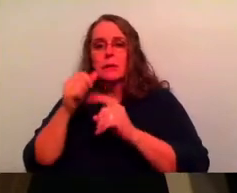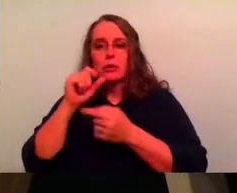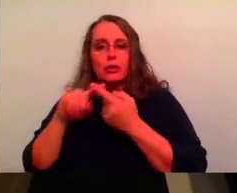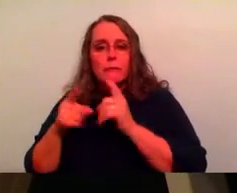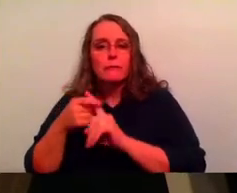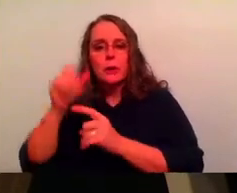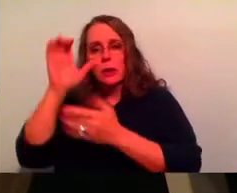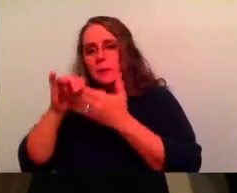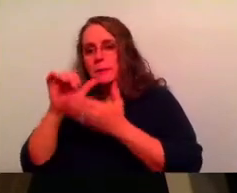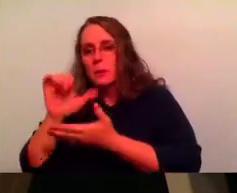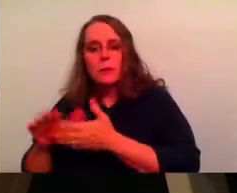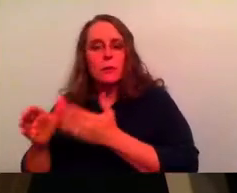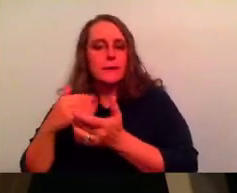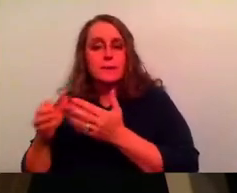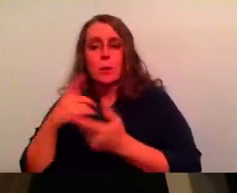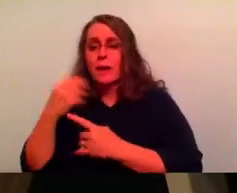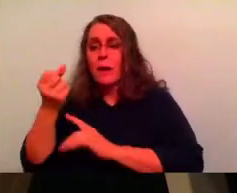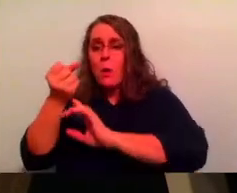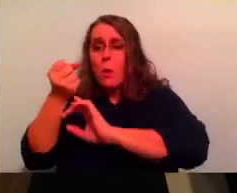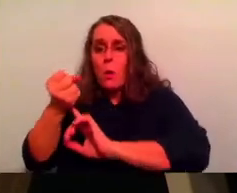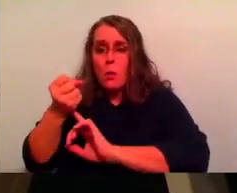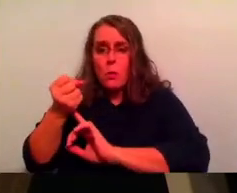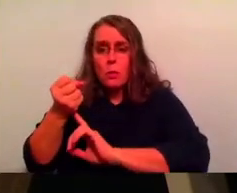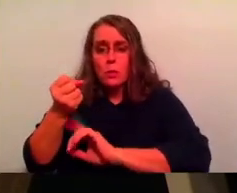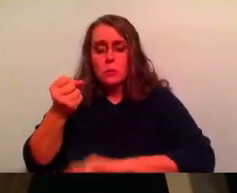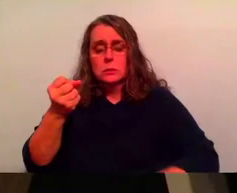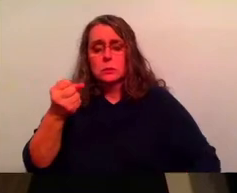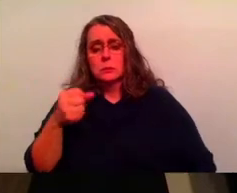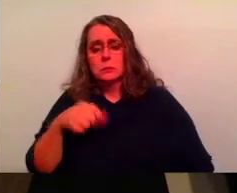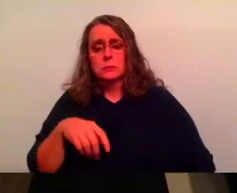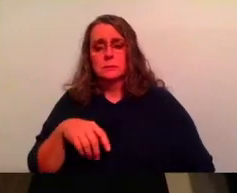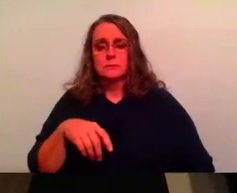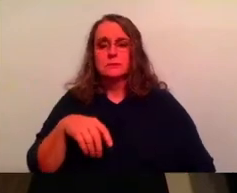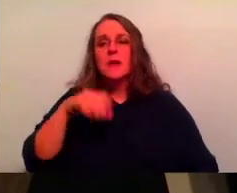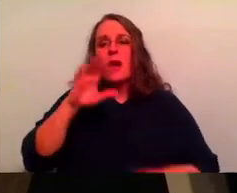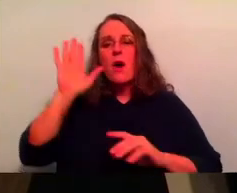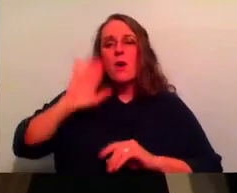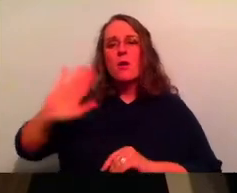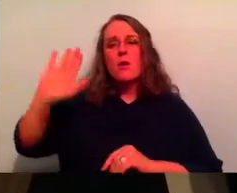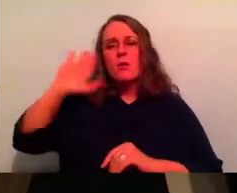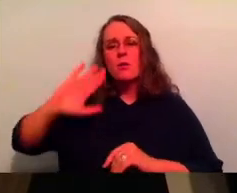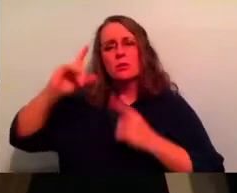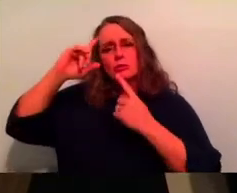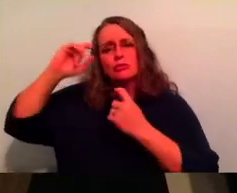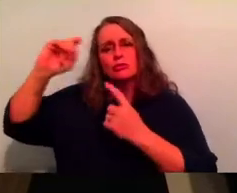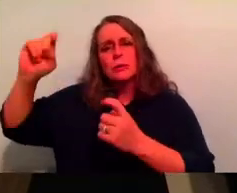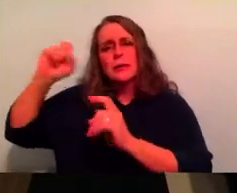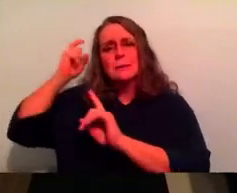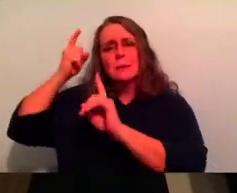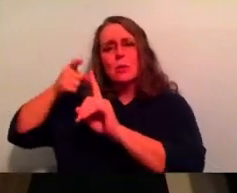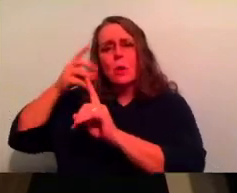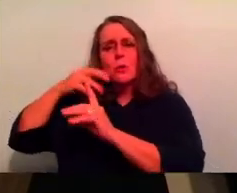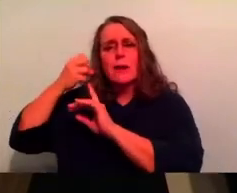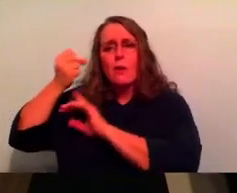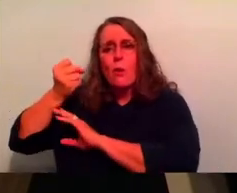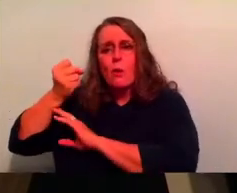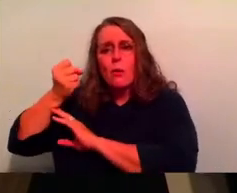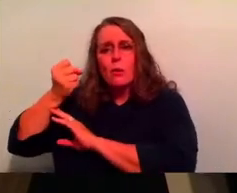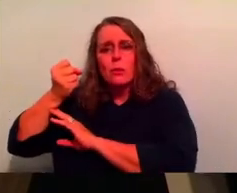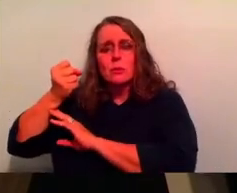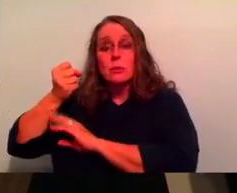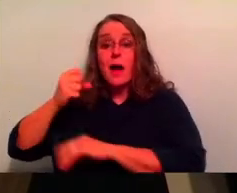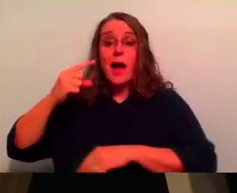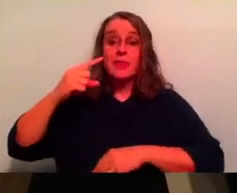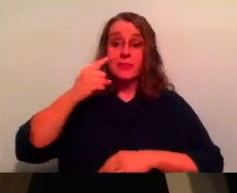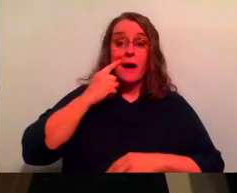hold on to those. Uh, we hold on to, uh, old dreams or goals that have been placed on us, whether we thought we were going to go do